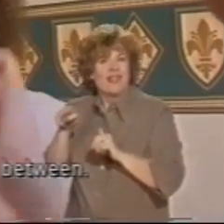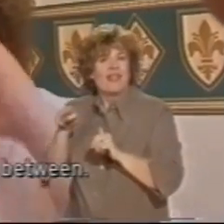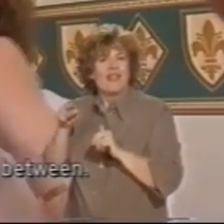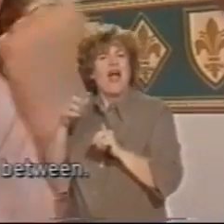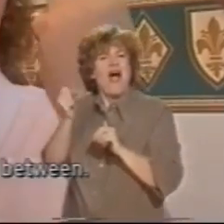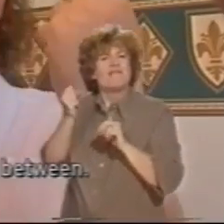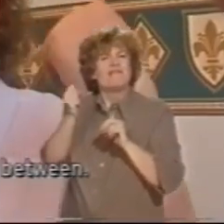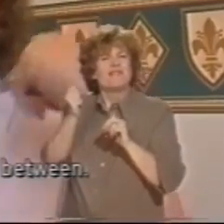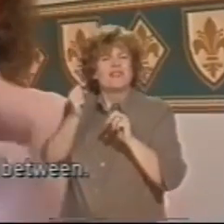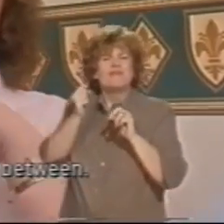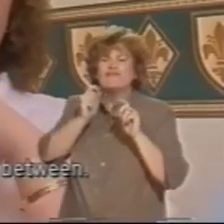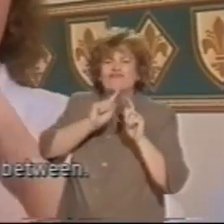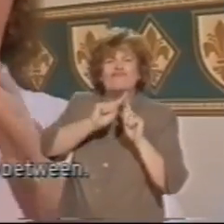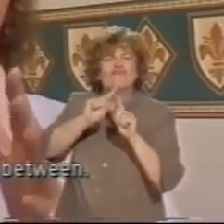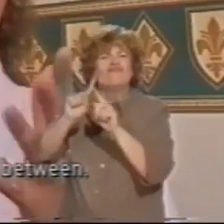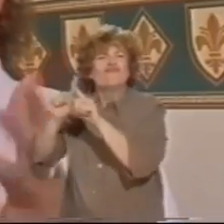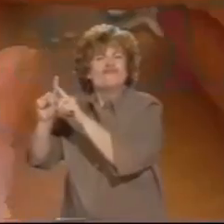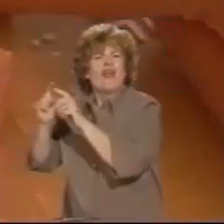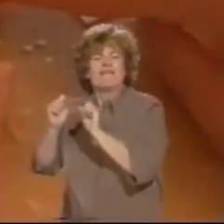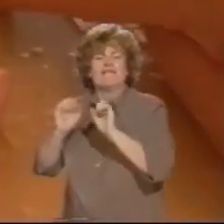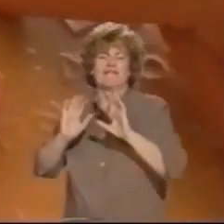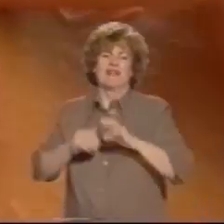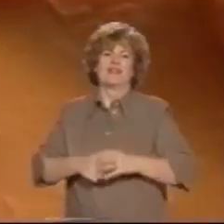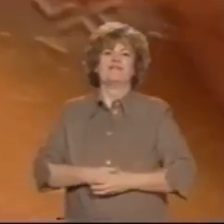And then many variations in between.